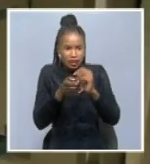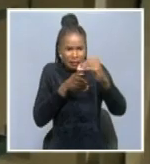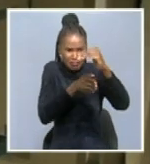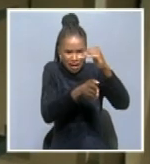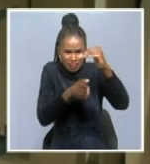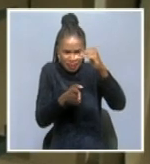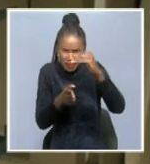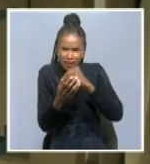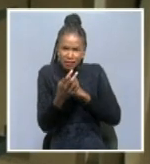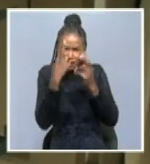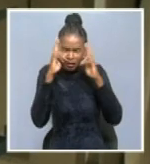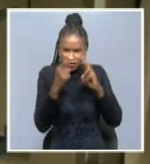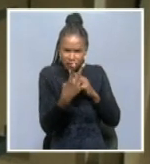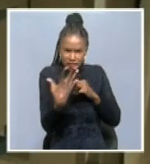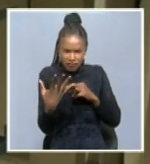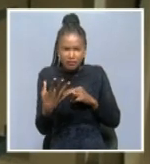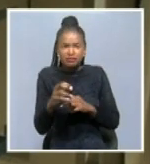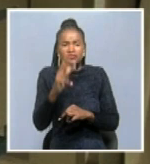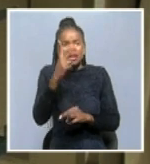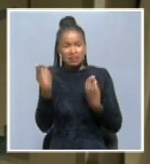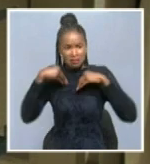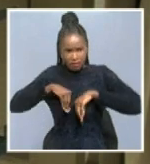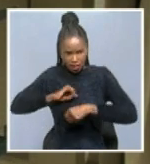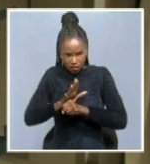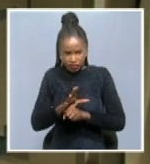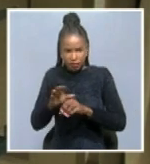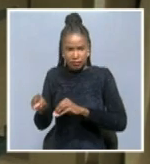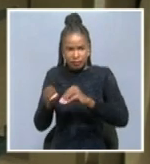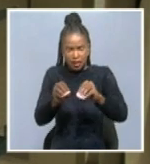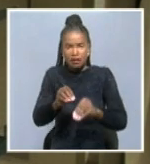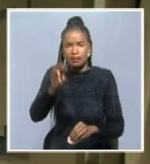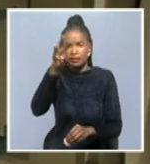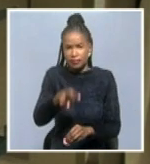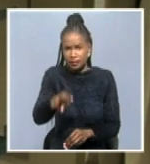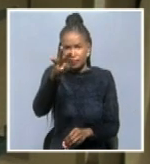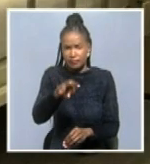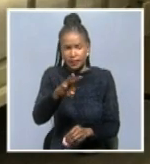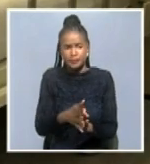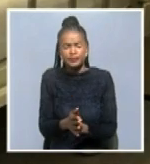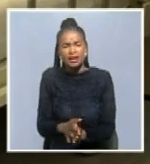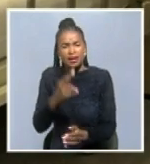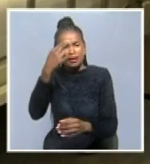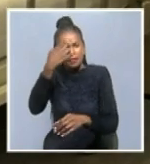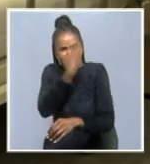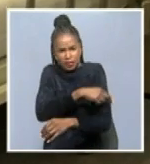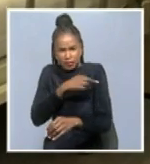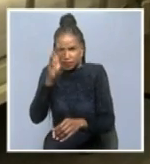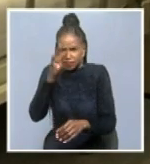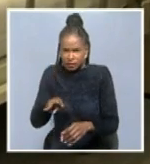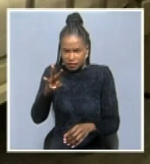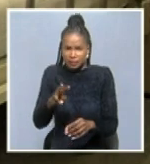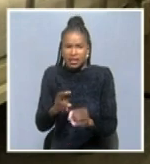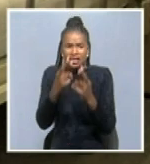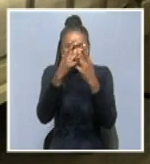And then within the wards by district hospital, we have cleared some space to make